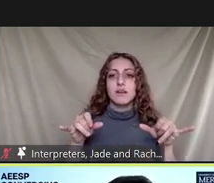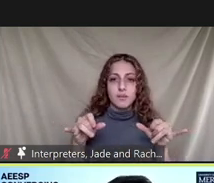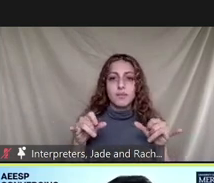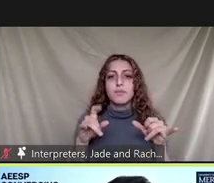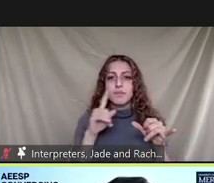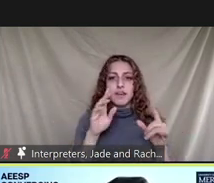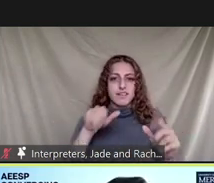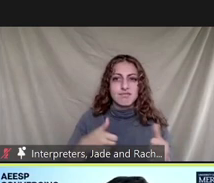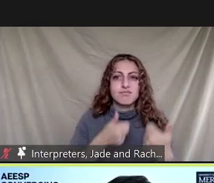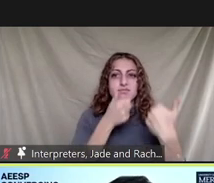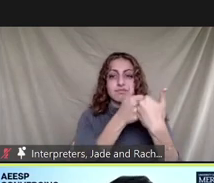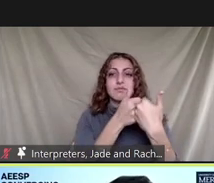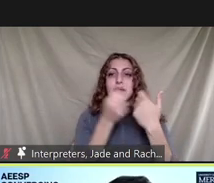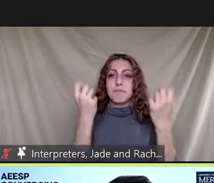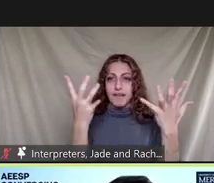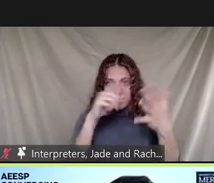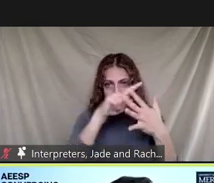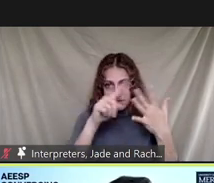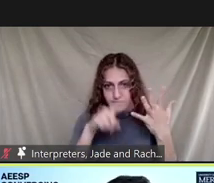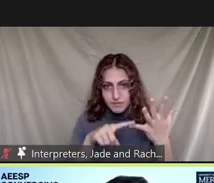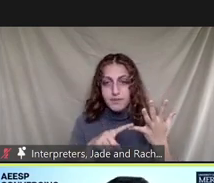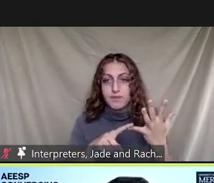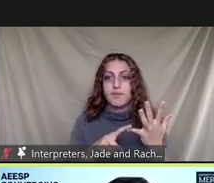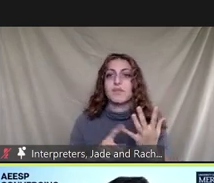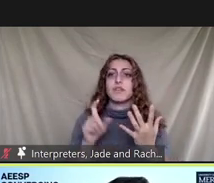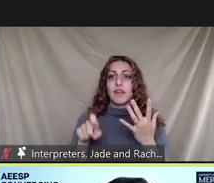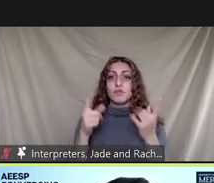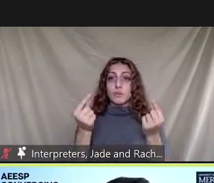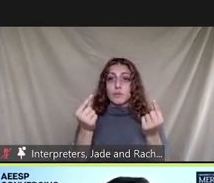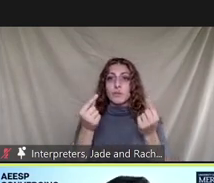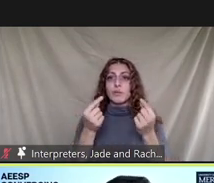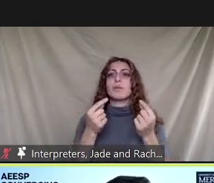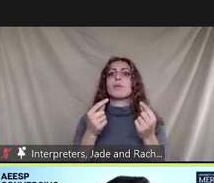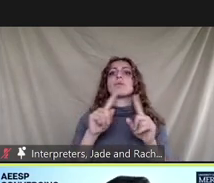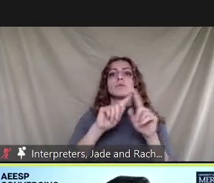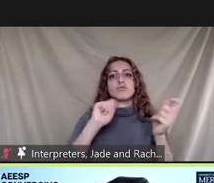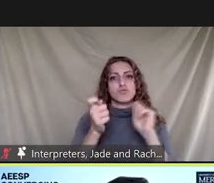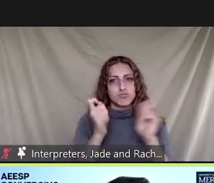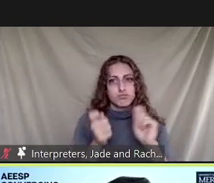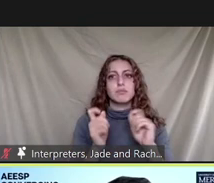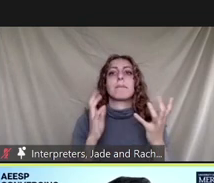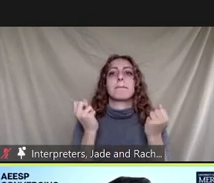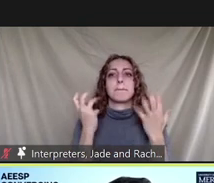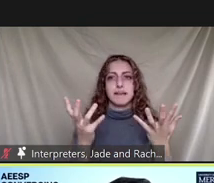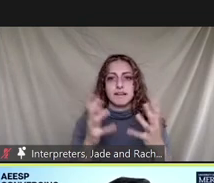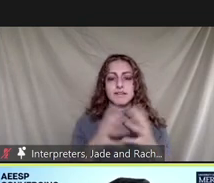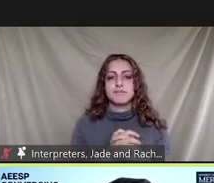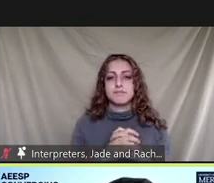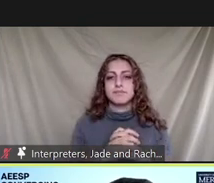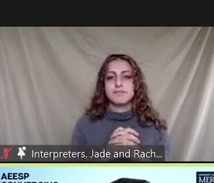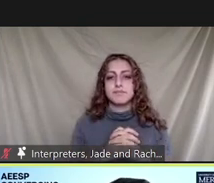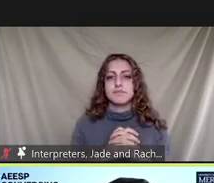uh take had to take a lot of adaptive measures next please in particular